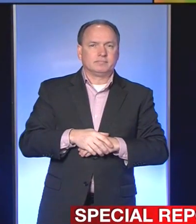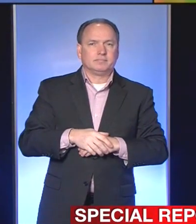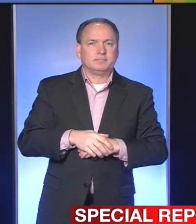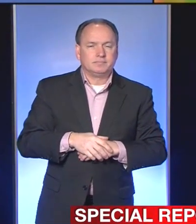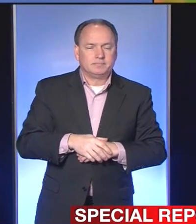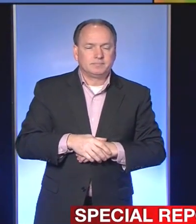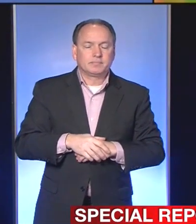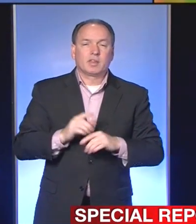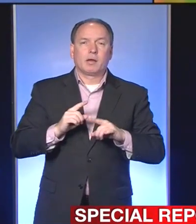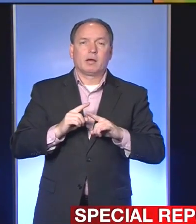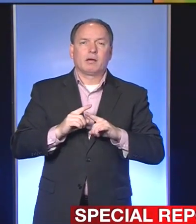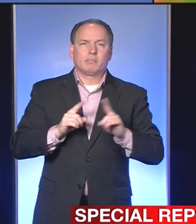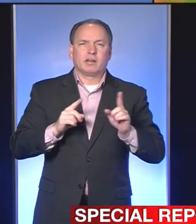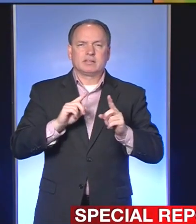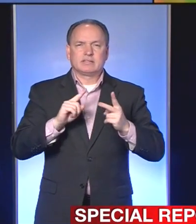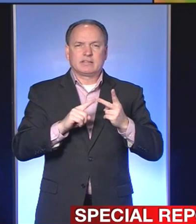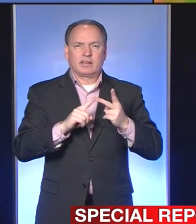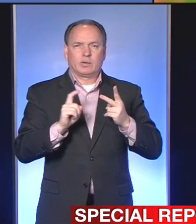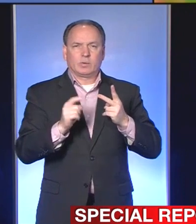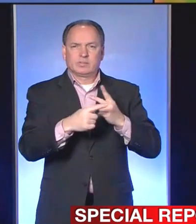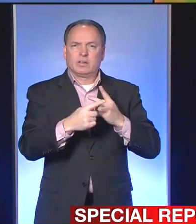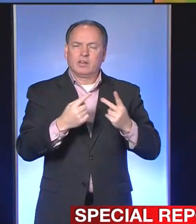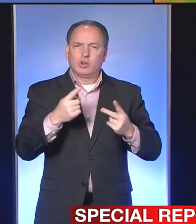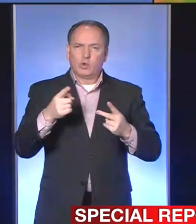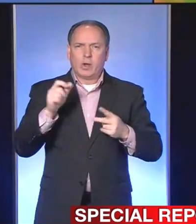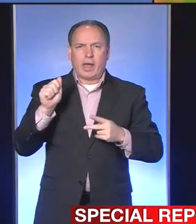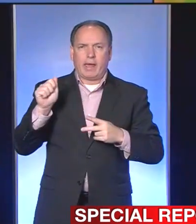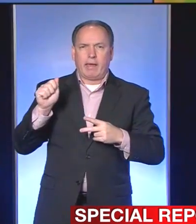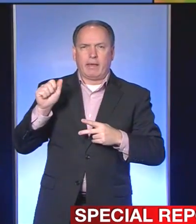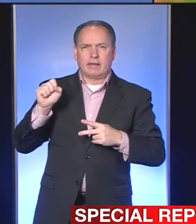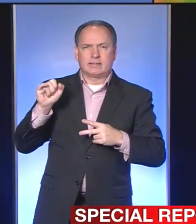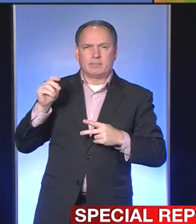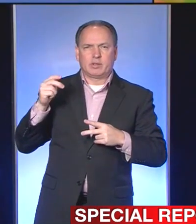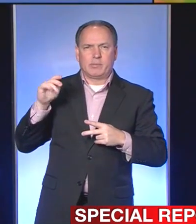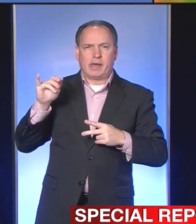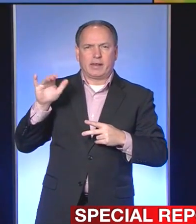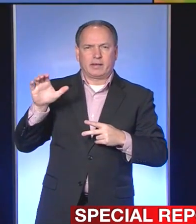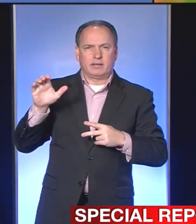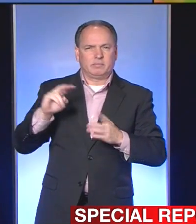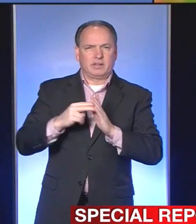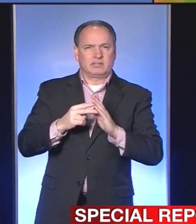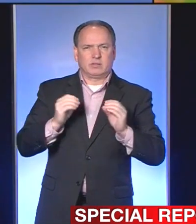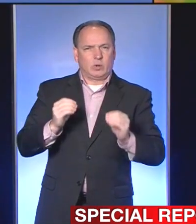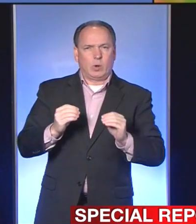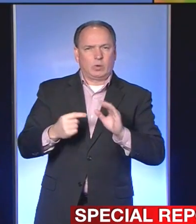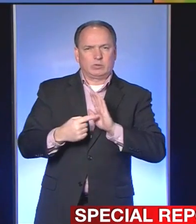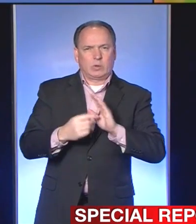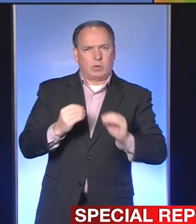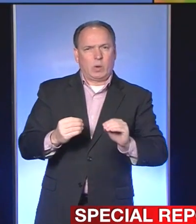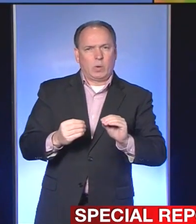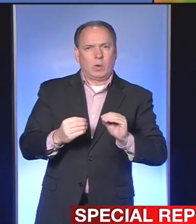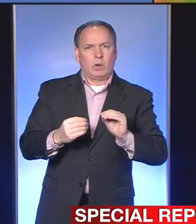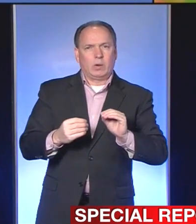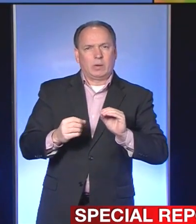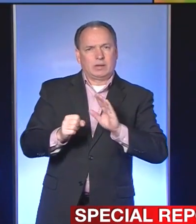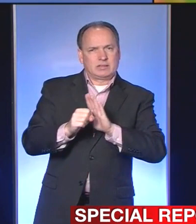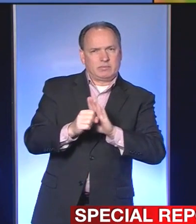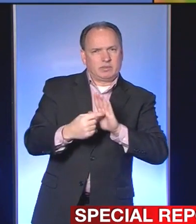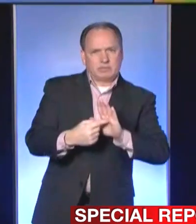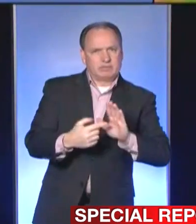But as far as if you're asymptomatic, whether there's a test or not,